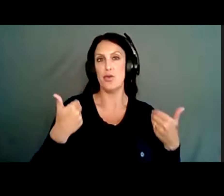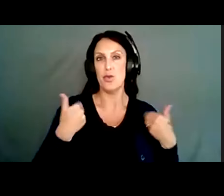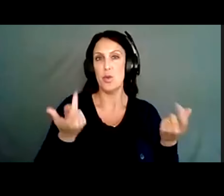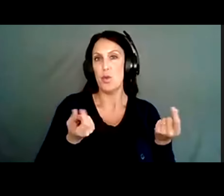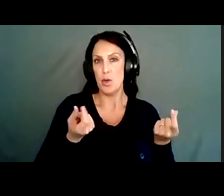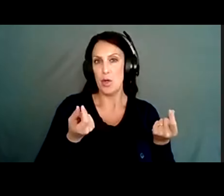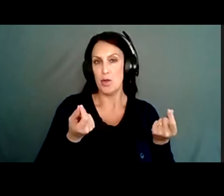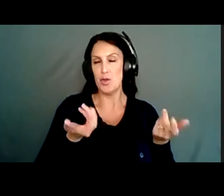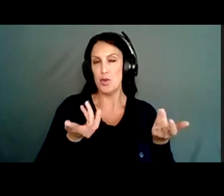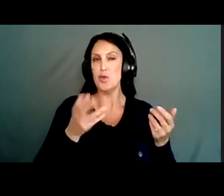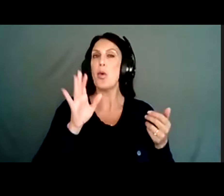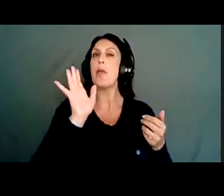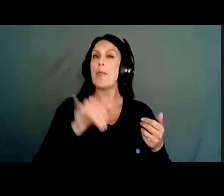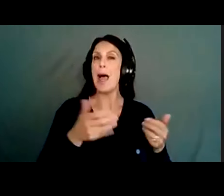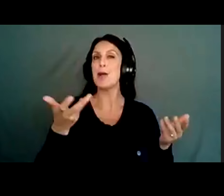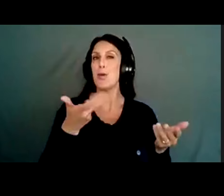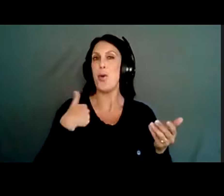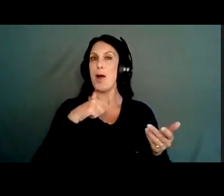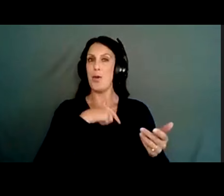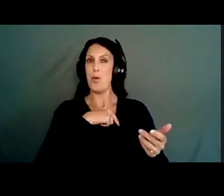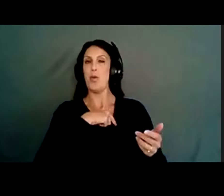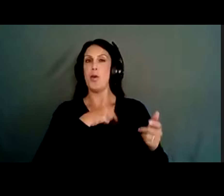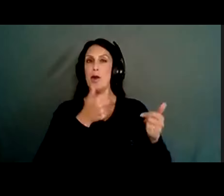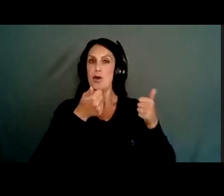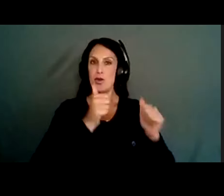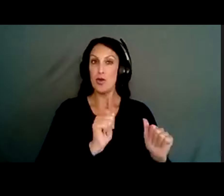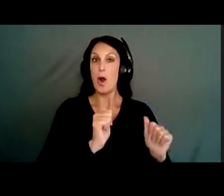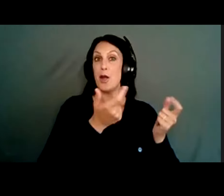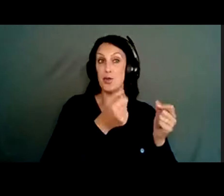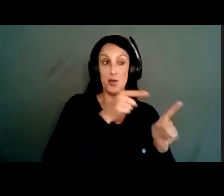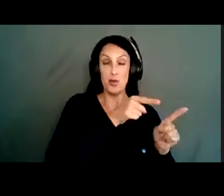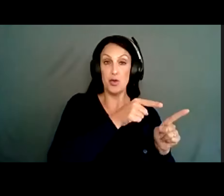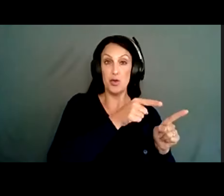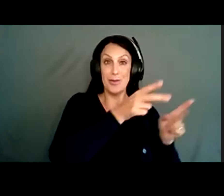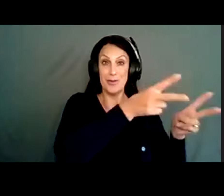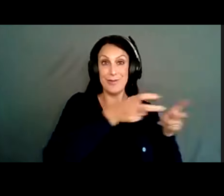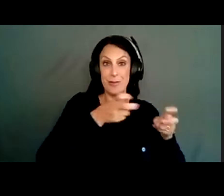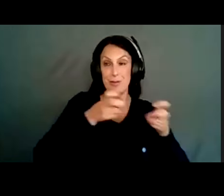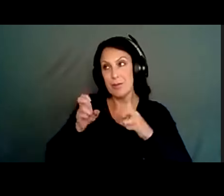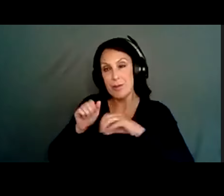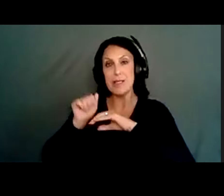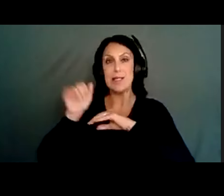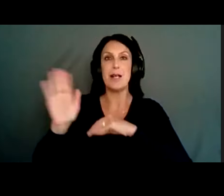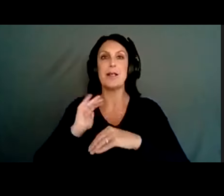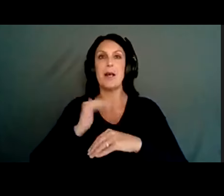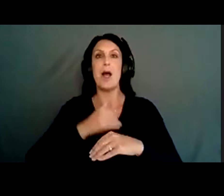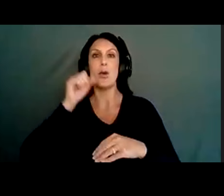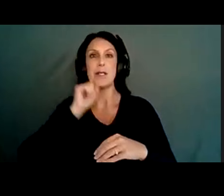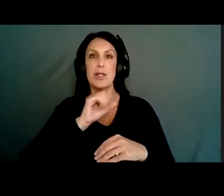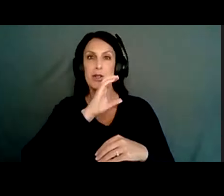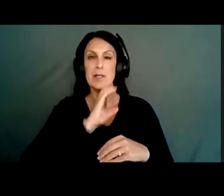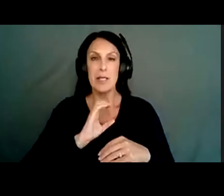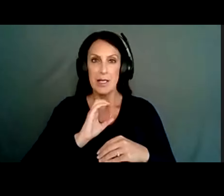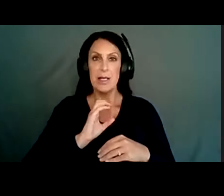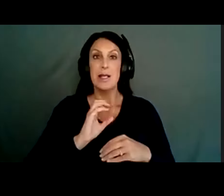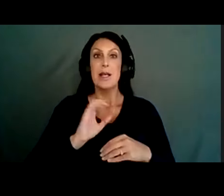So these are little bites that we're looking at packaging and sending off to elders. So, um, one of our aspects is, um, having